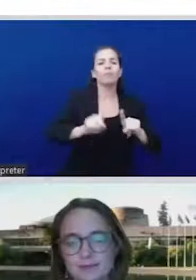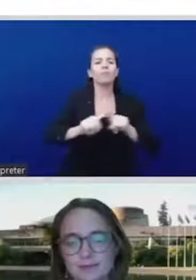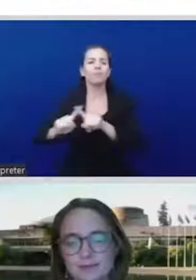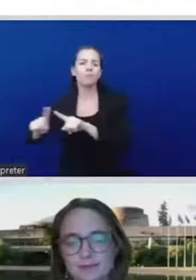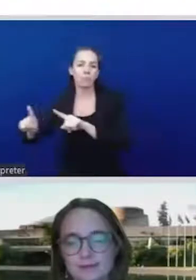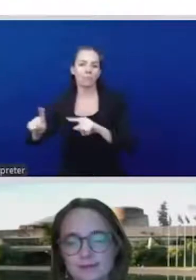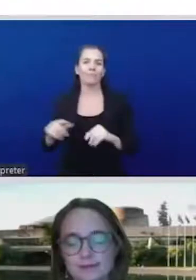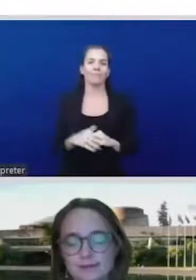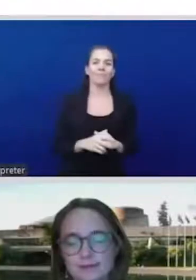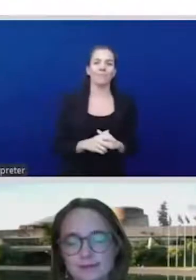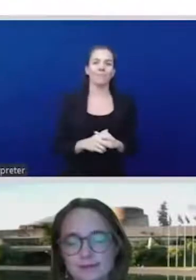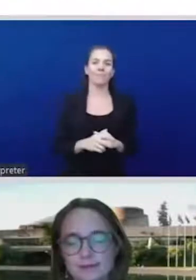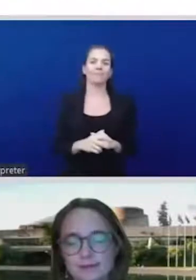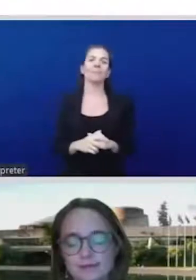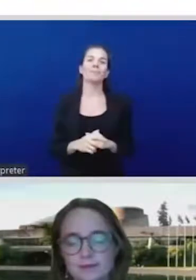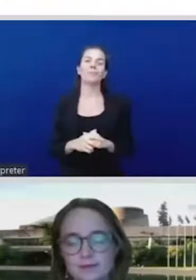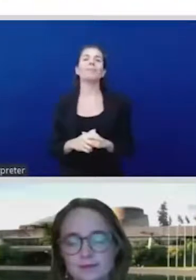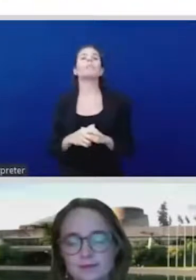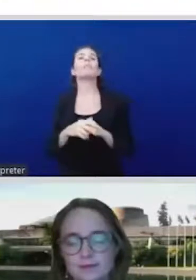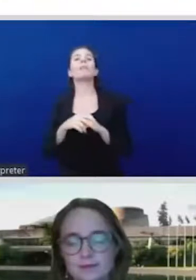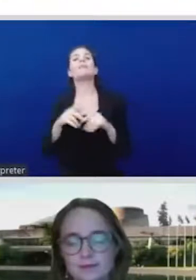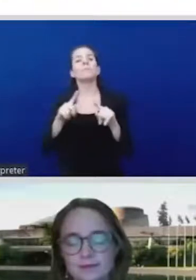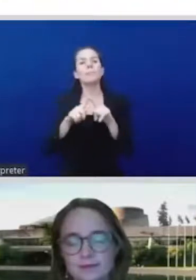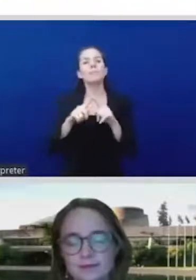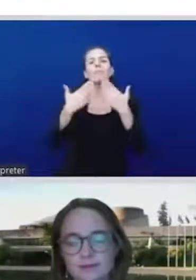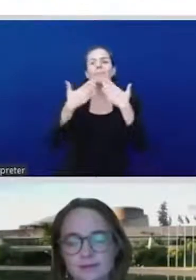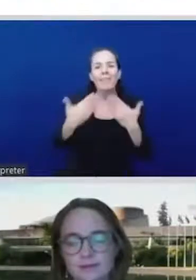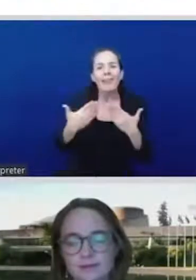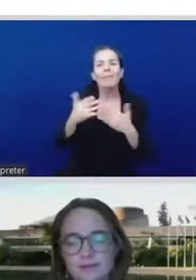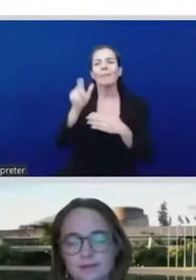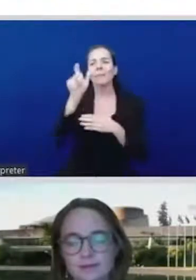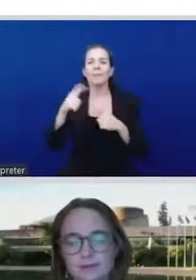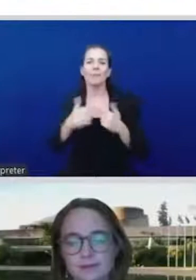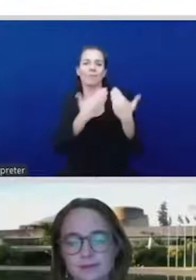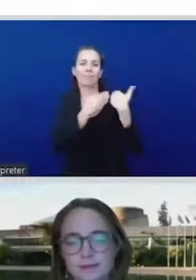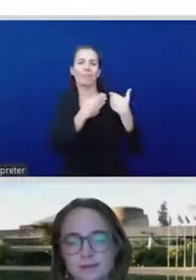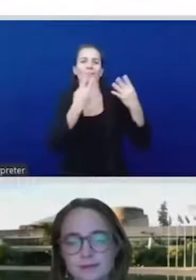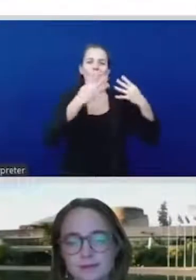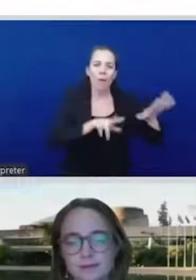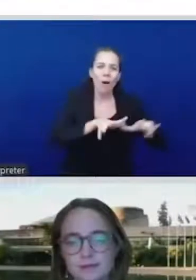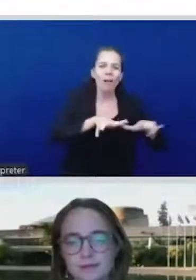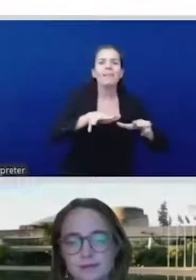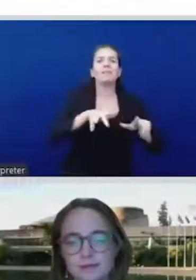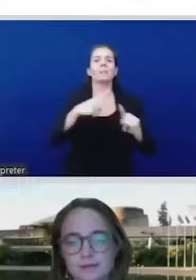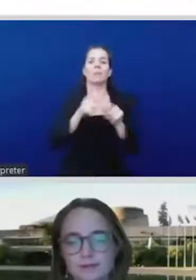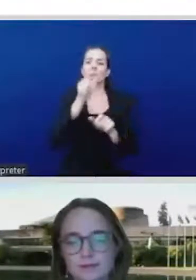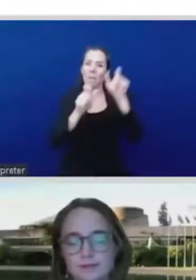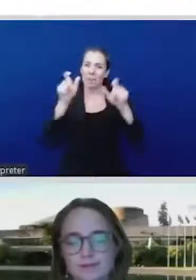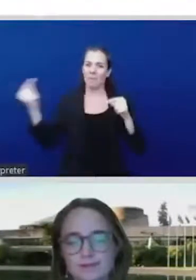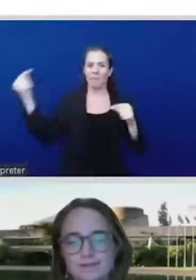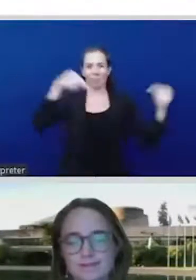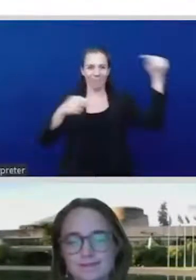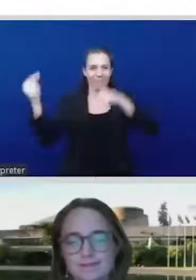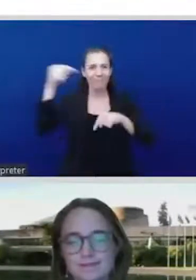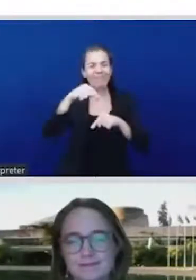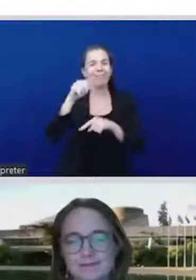amazing forum and very timely forum. It's too bad that we cannot see each other and dialogue and look at each other and